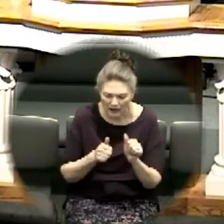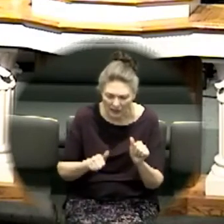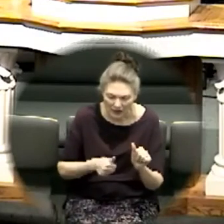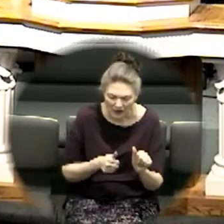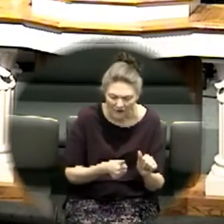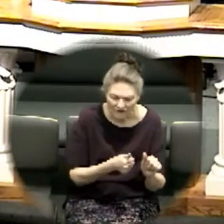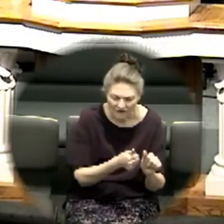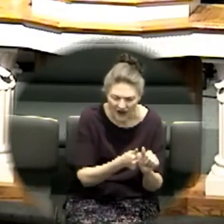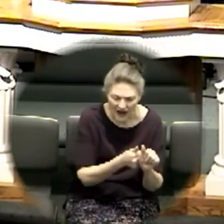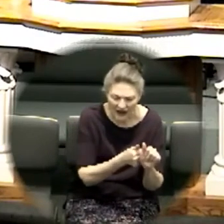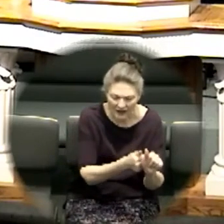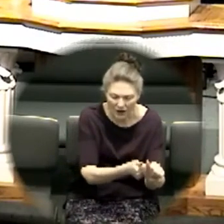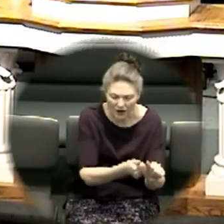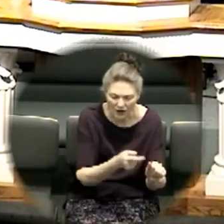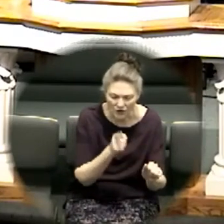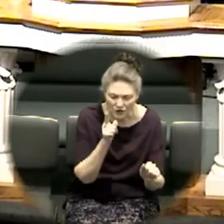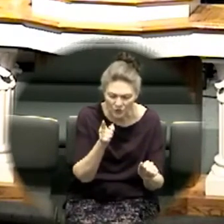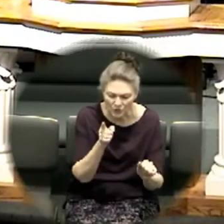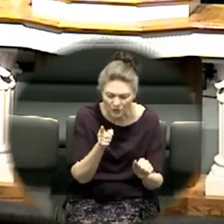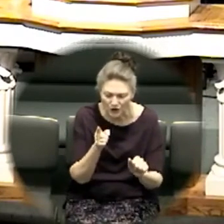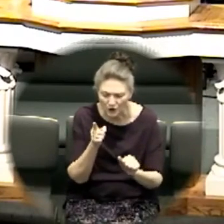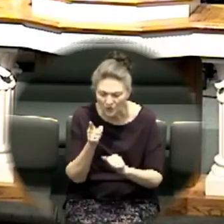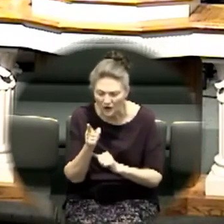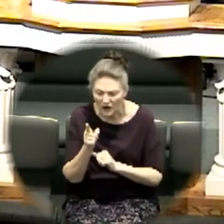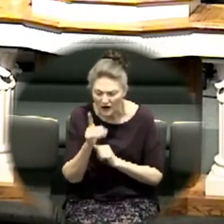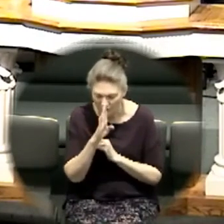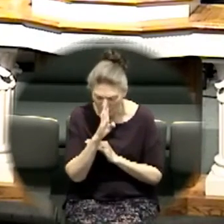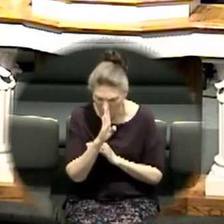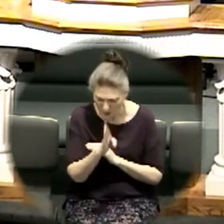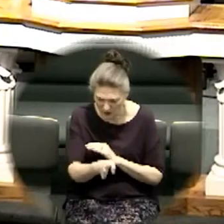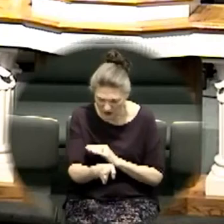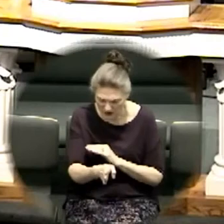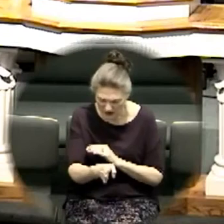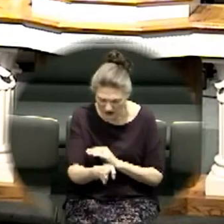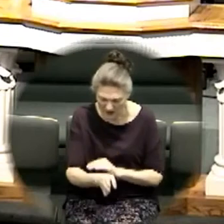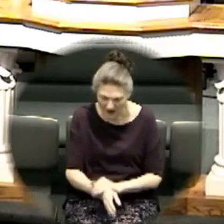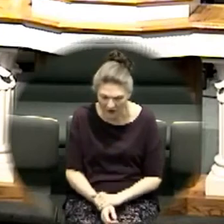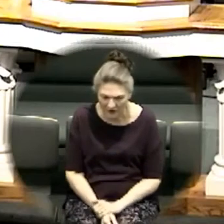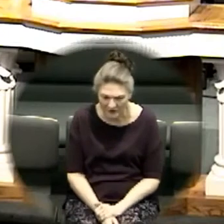people free from sin right now all all